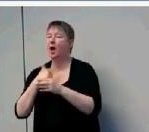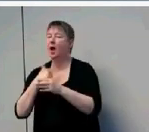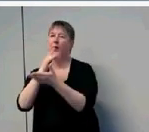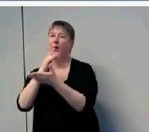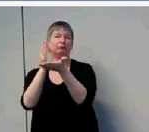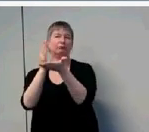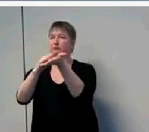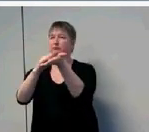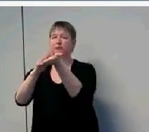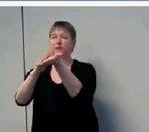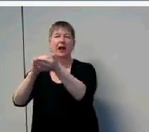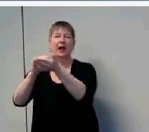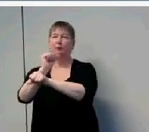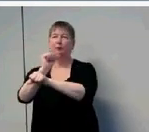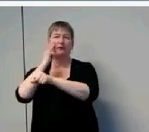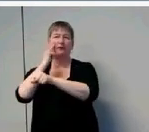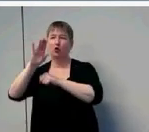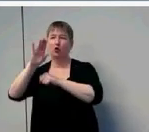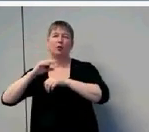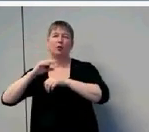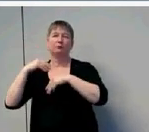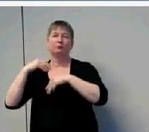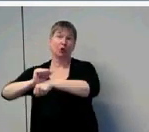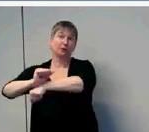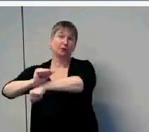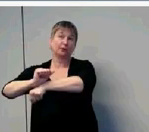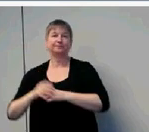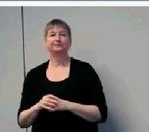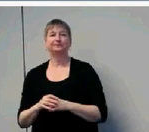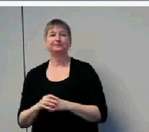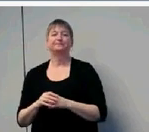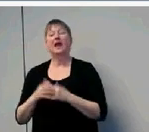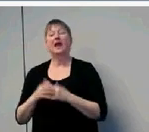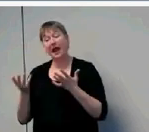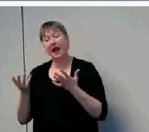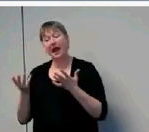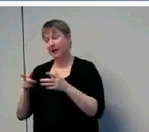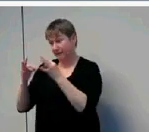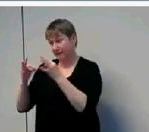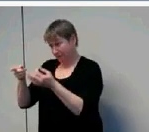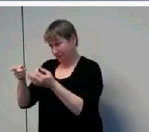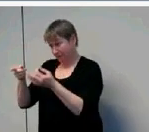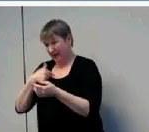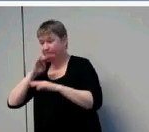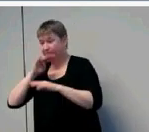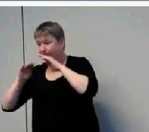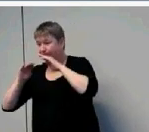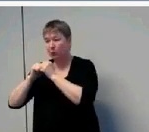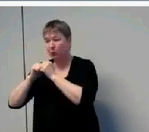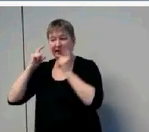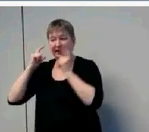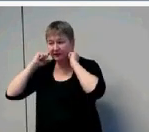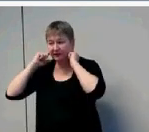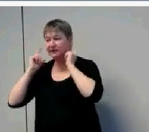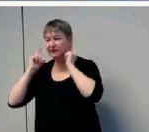And finally, the parents who are struggling with device use might need some individualized support. I'd recommend